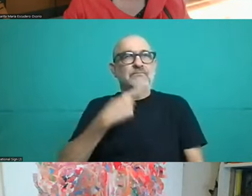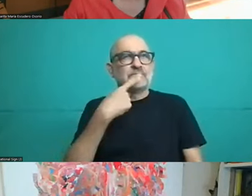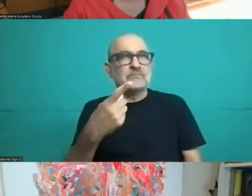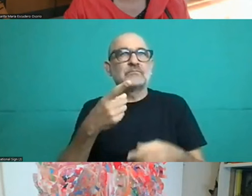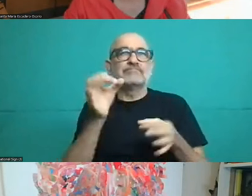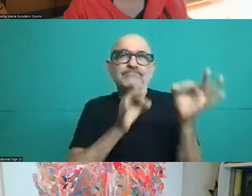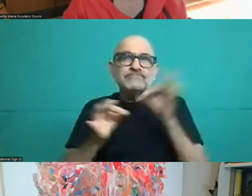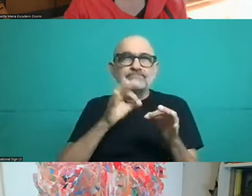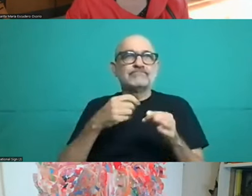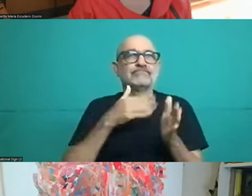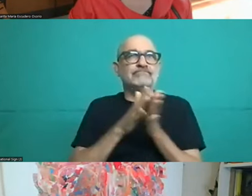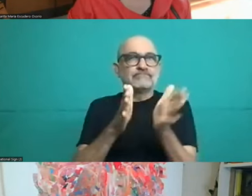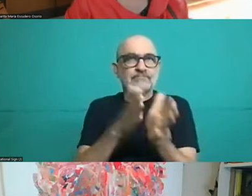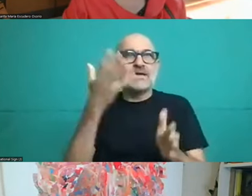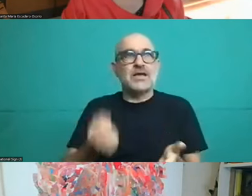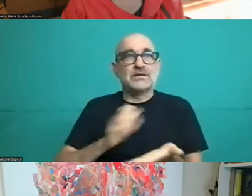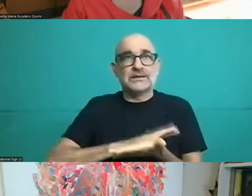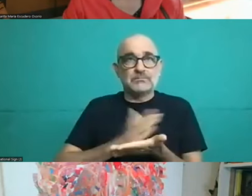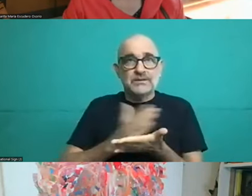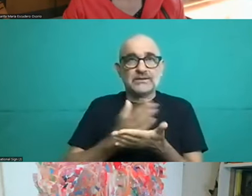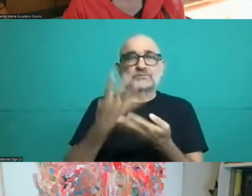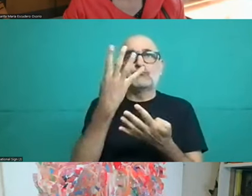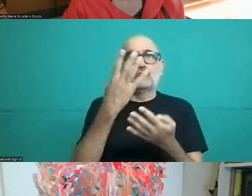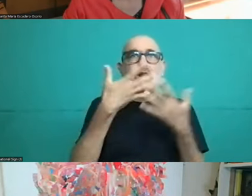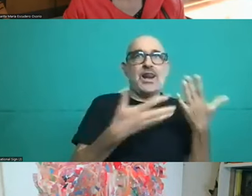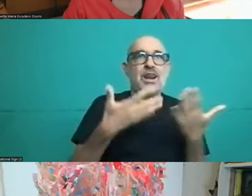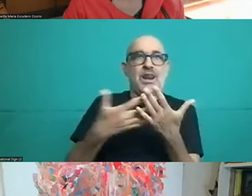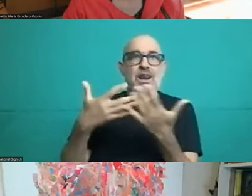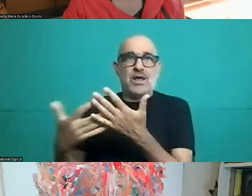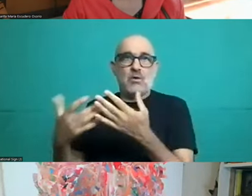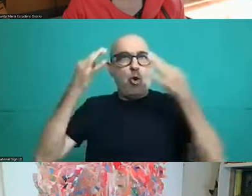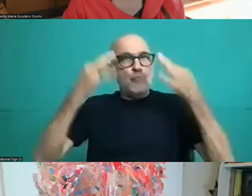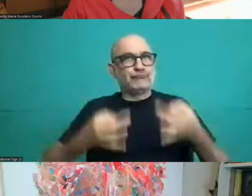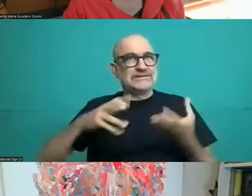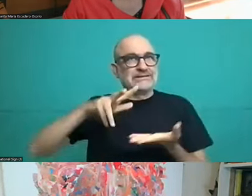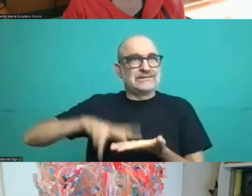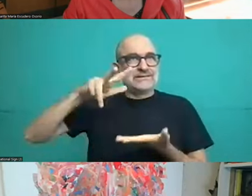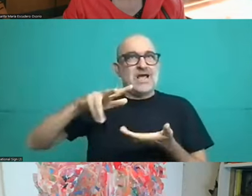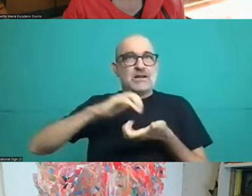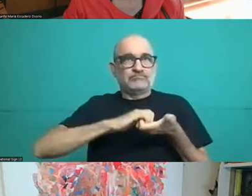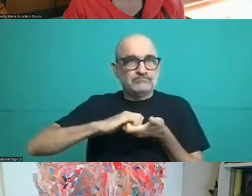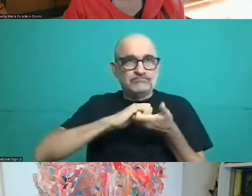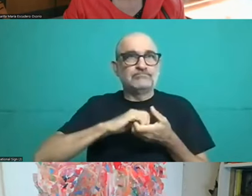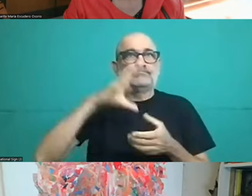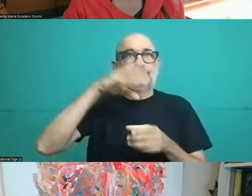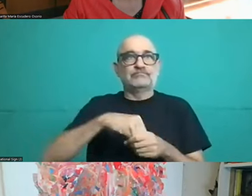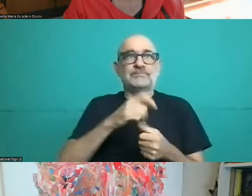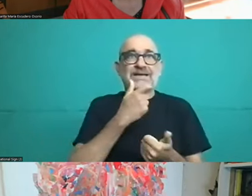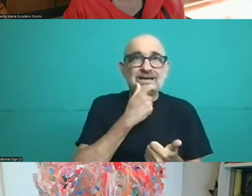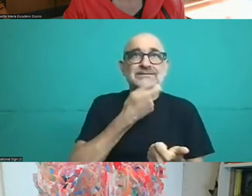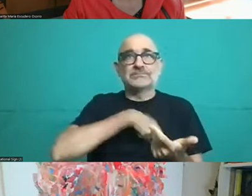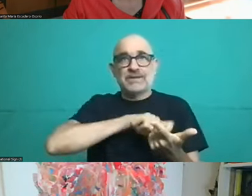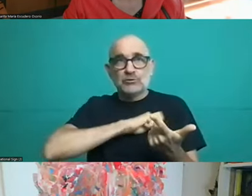languages, English, Spanish, Portuguese and French. So please feel free to choose the